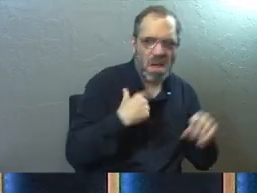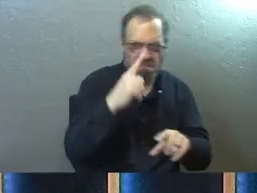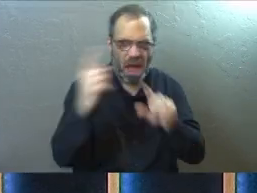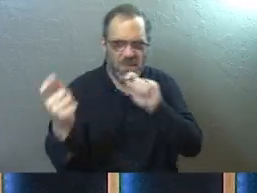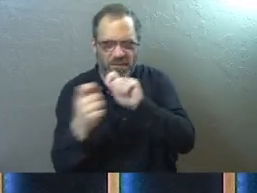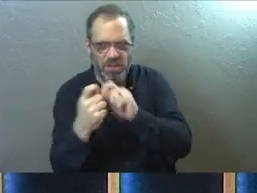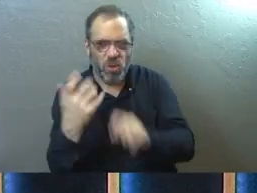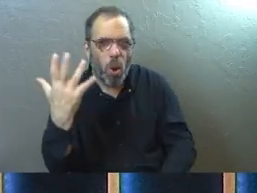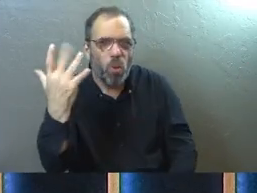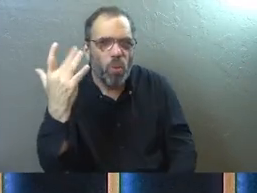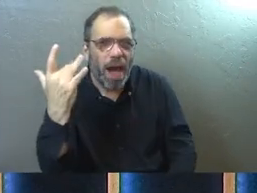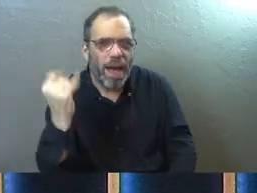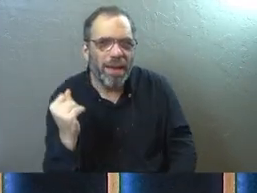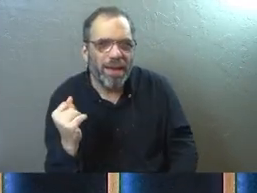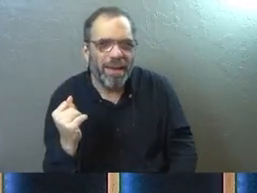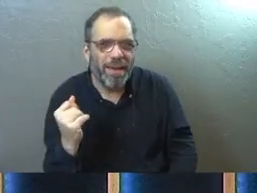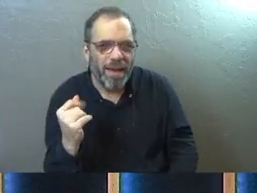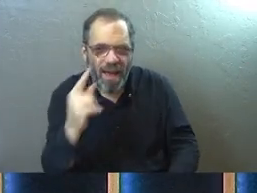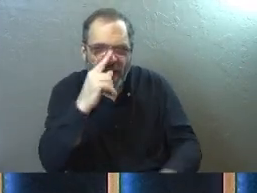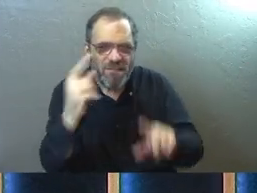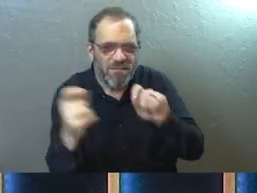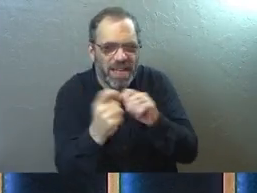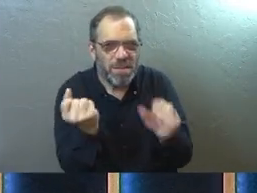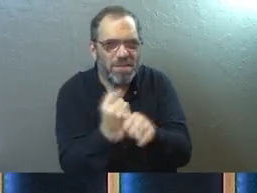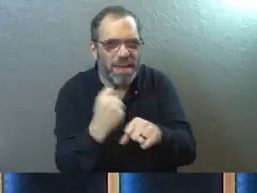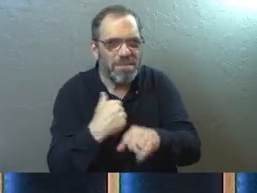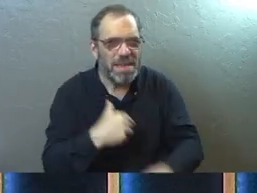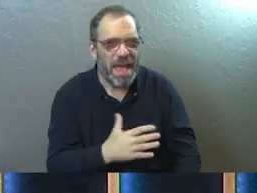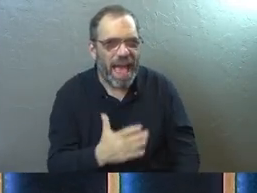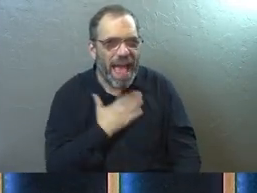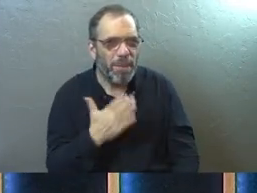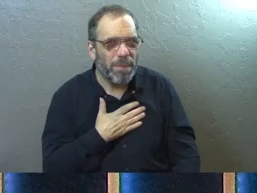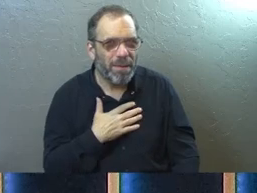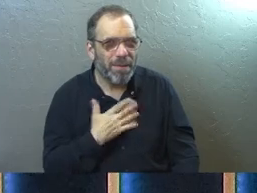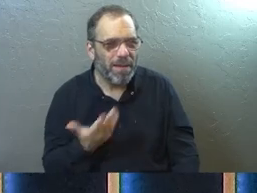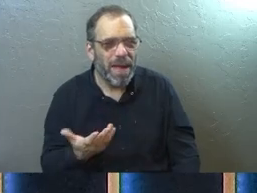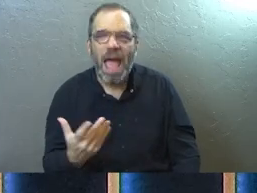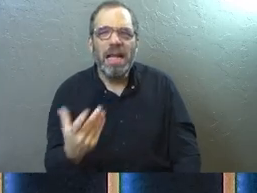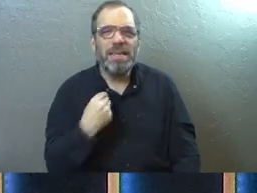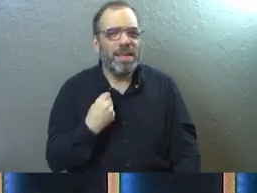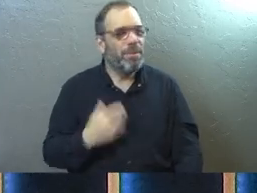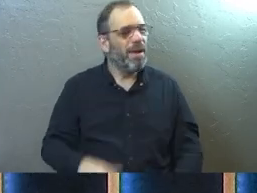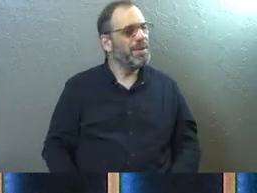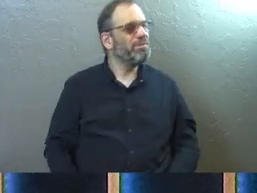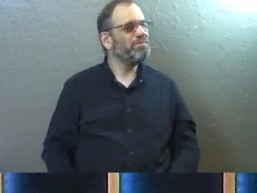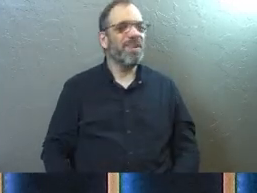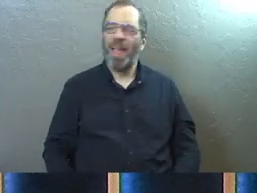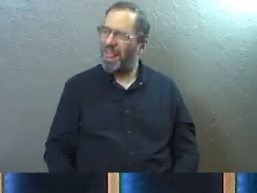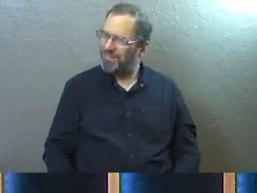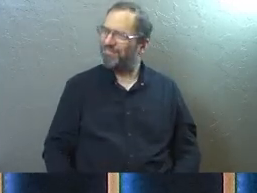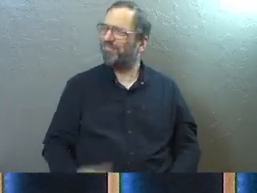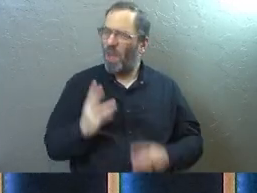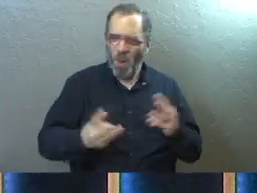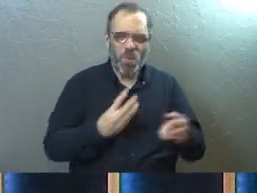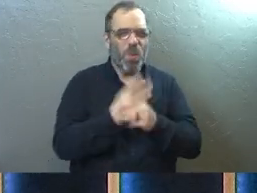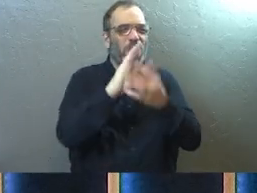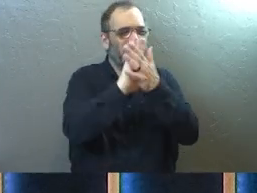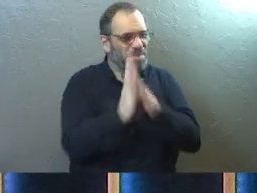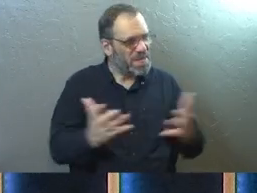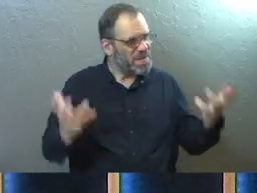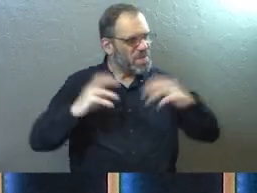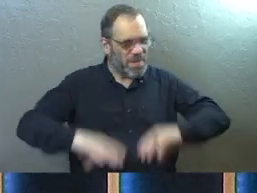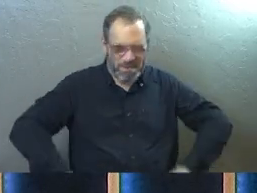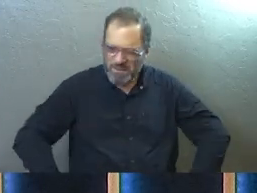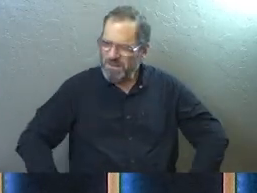why? Because vengeance will make me happier and it will give me this polluted sense of worldly peace that I